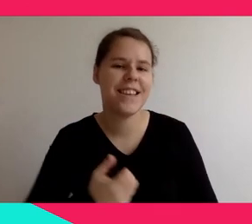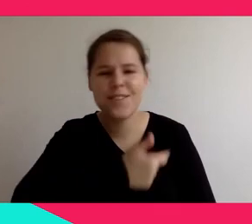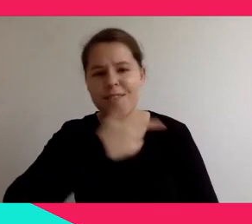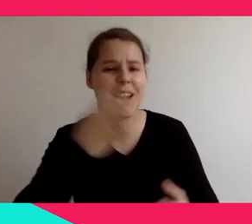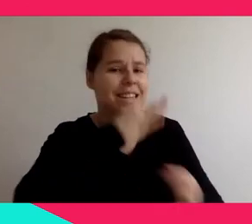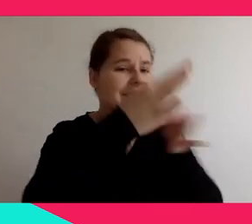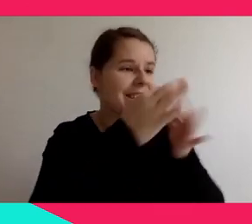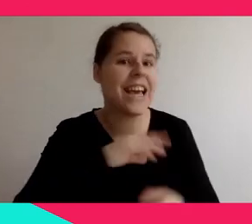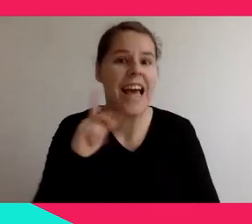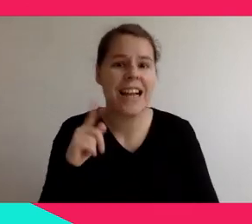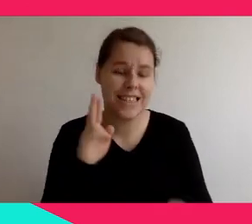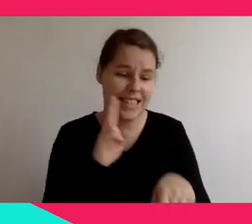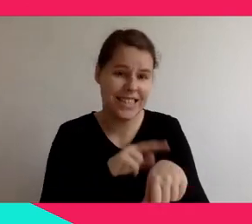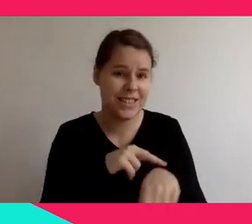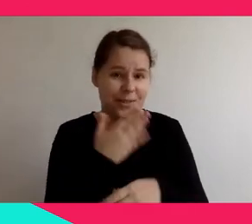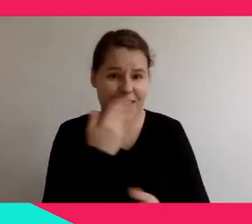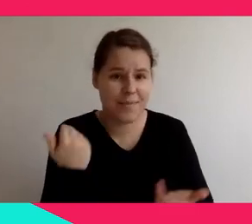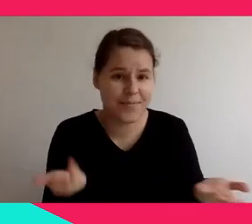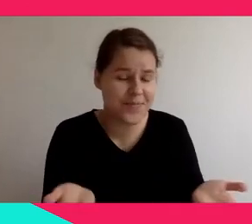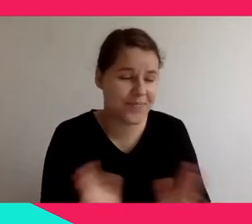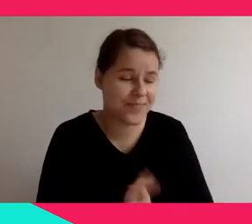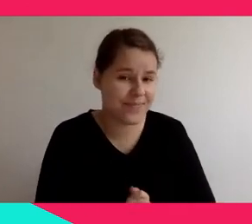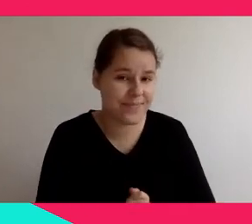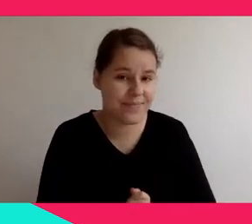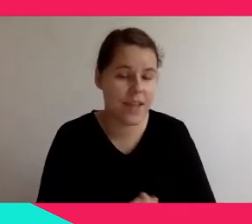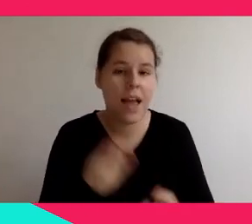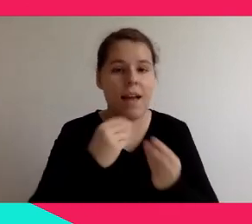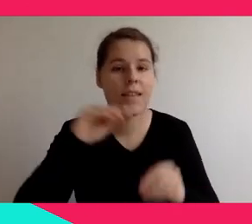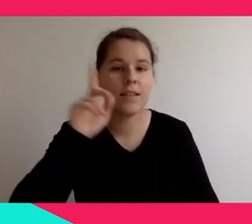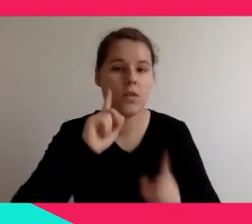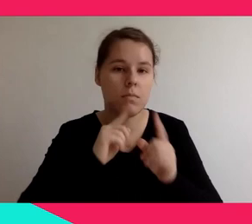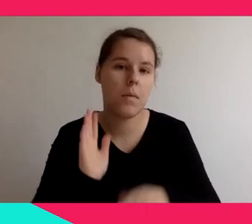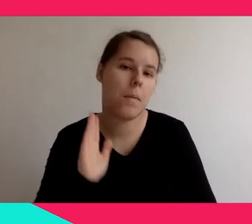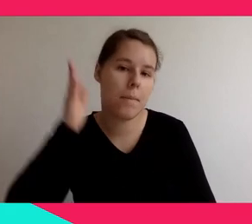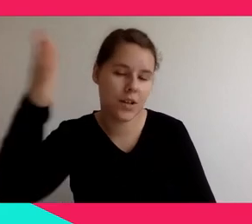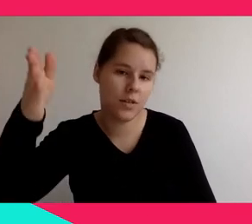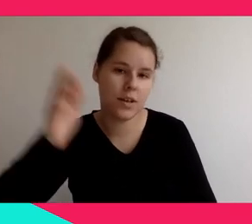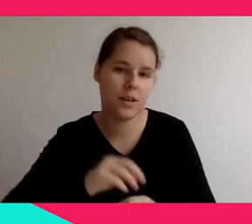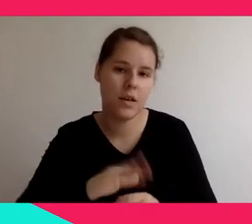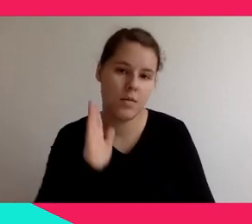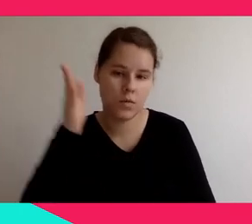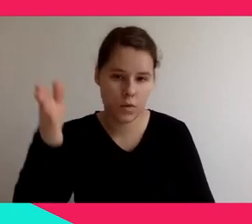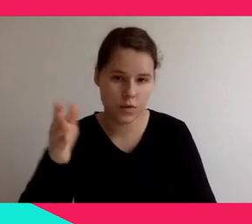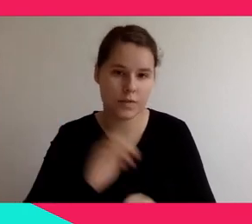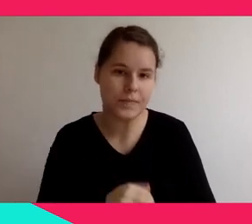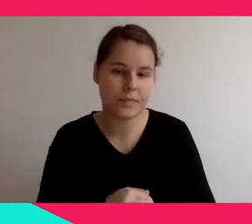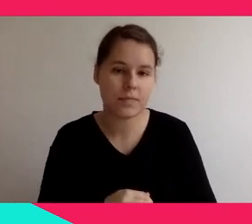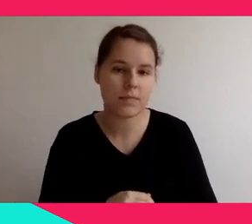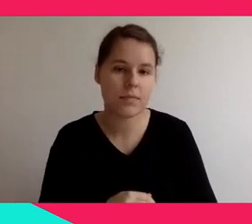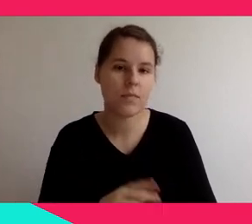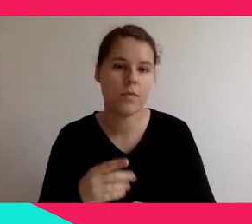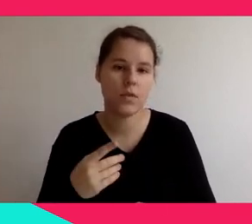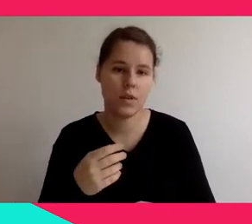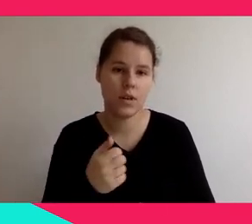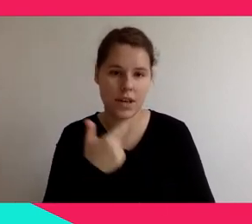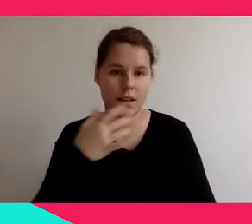in our daily panel. So I hope that then I will have a chance to ask you also more questions that I have in my